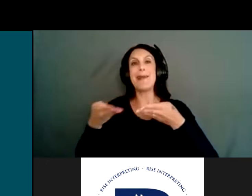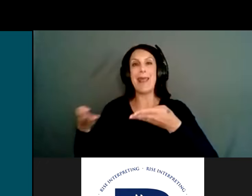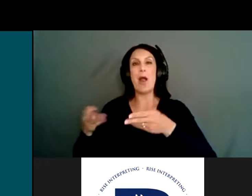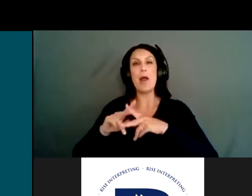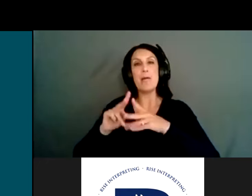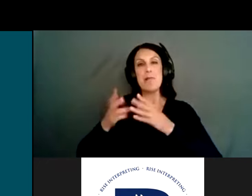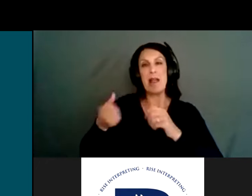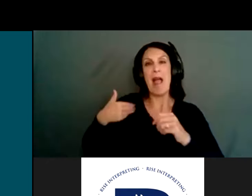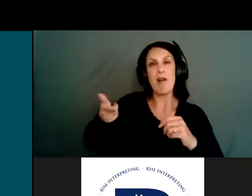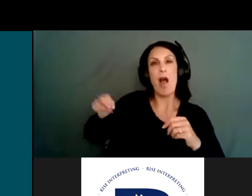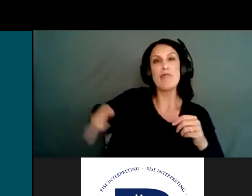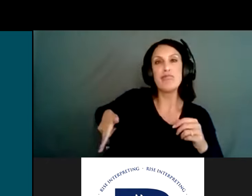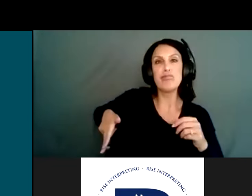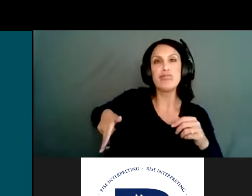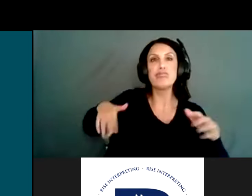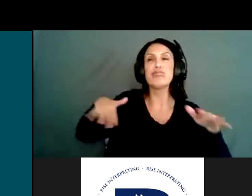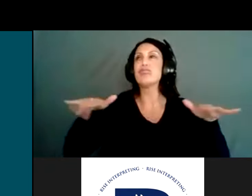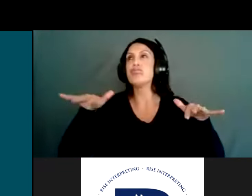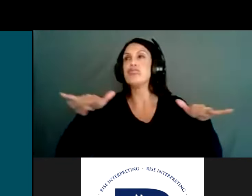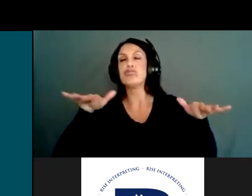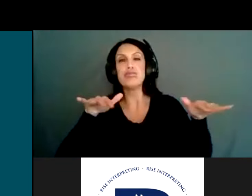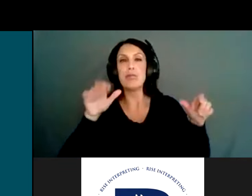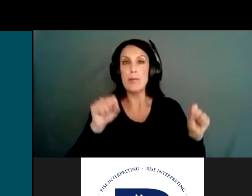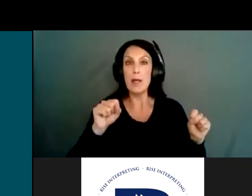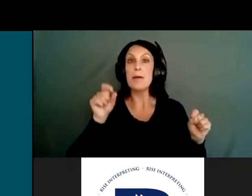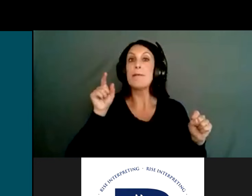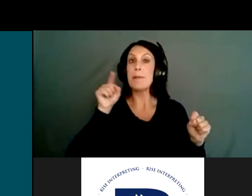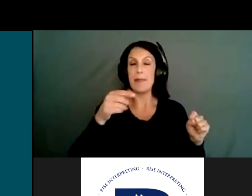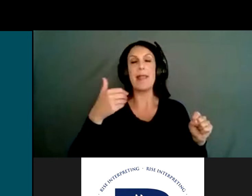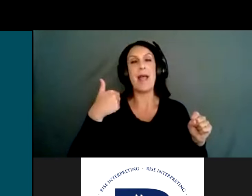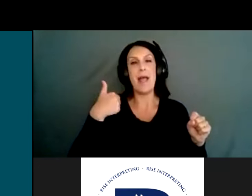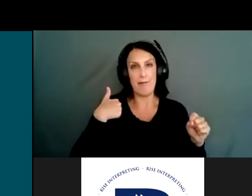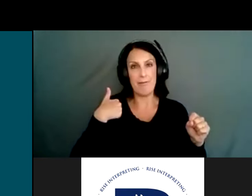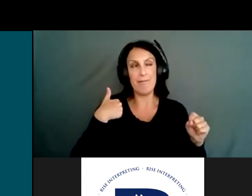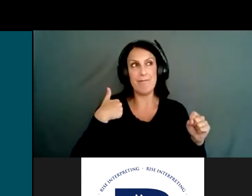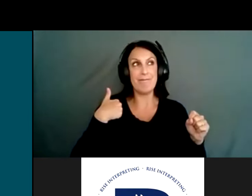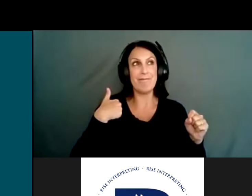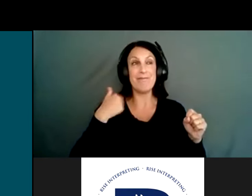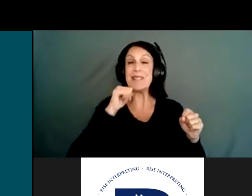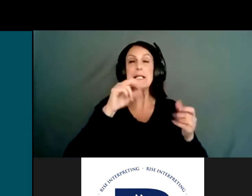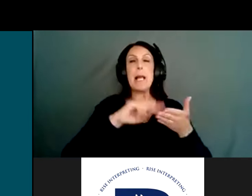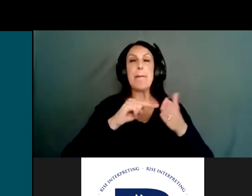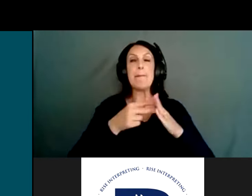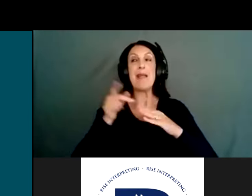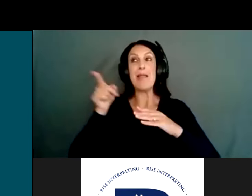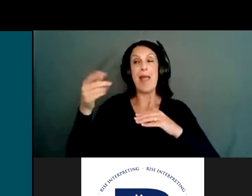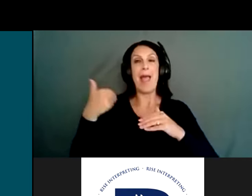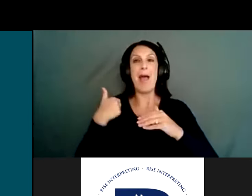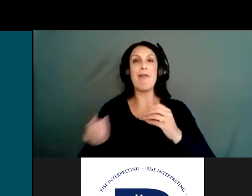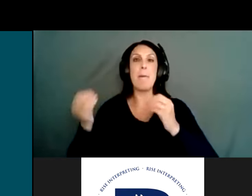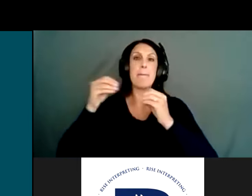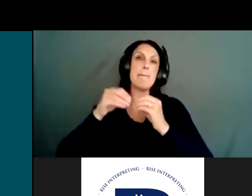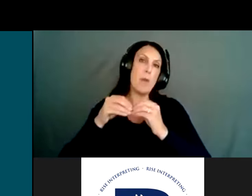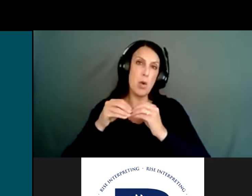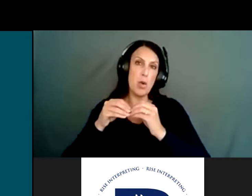ownership. States that have higher percentages of gun ownership typically have suicide rates. So it's not necessarily tied to the open carry portion of it,